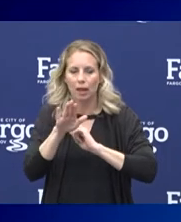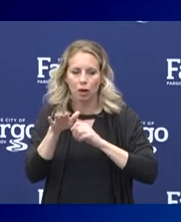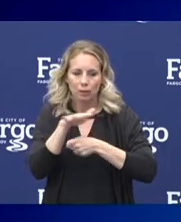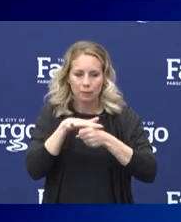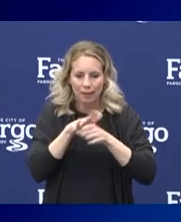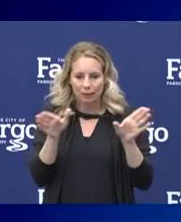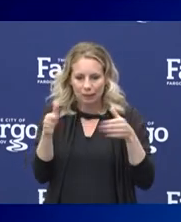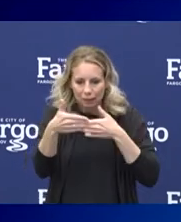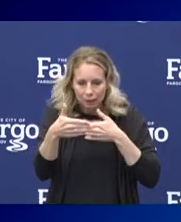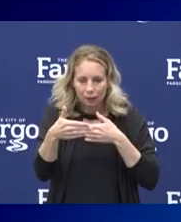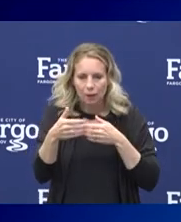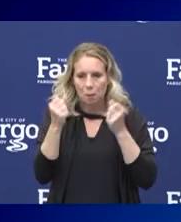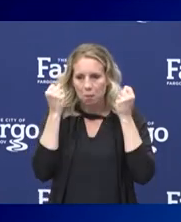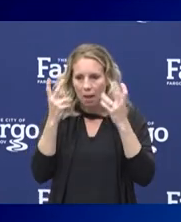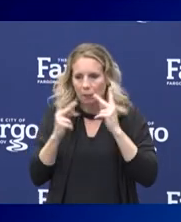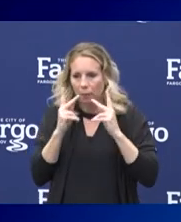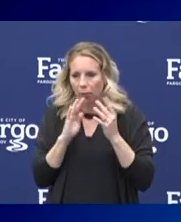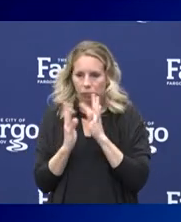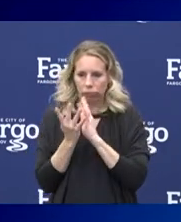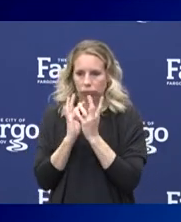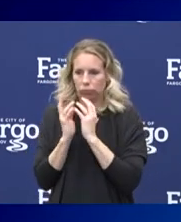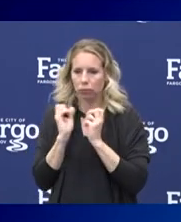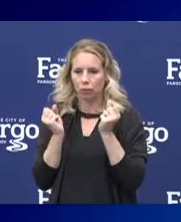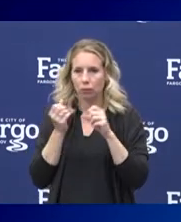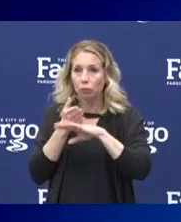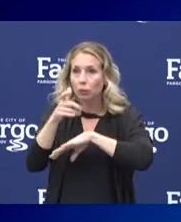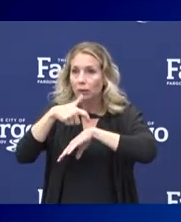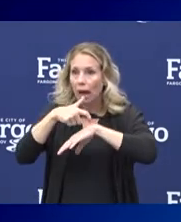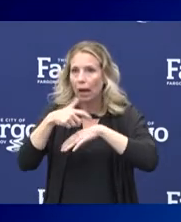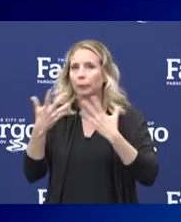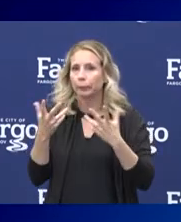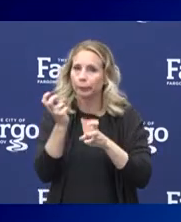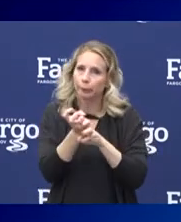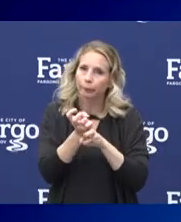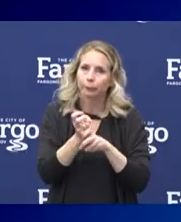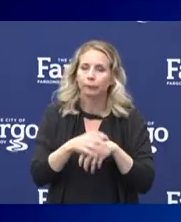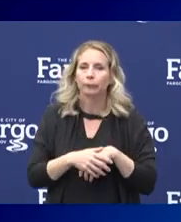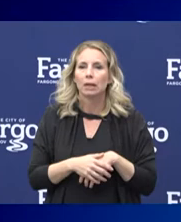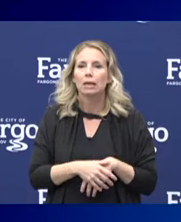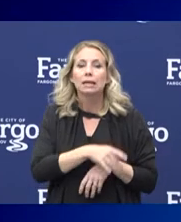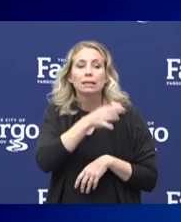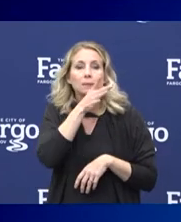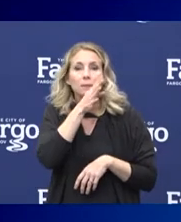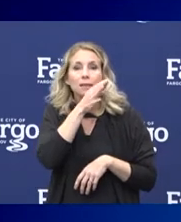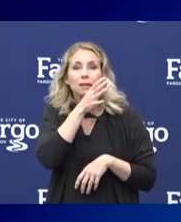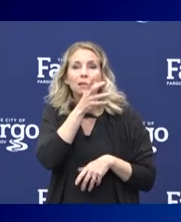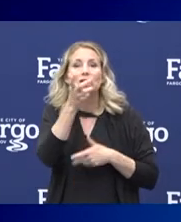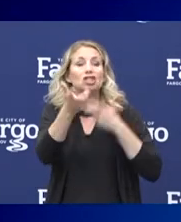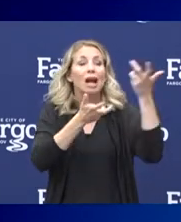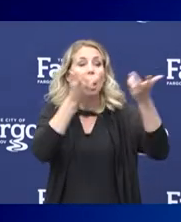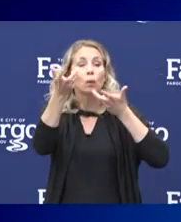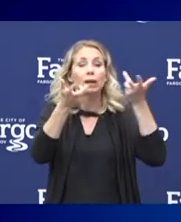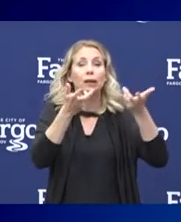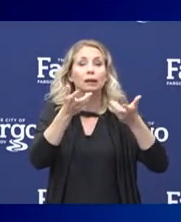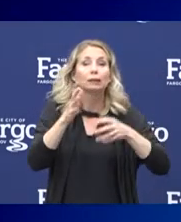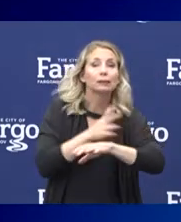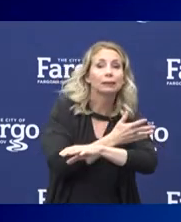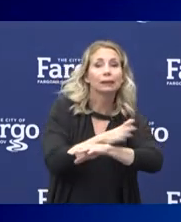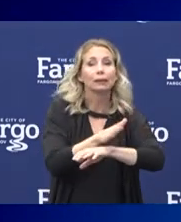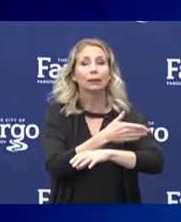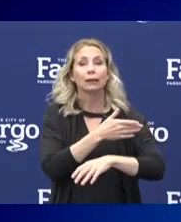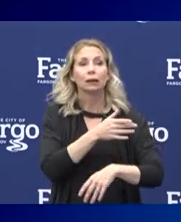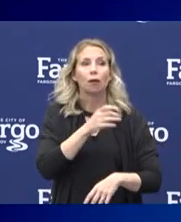lots of people over time. Speaking, shouting, singing emit more respiratory droplets, obviously coughing and sneezing do.